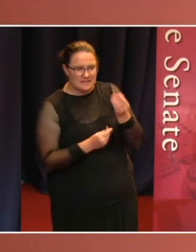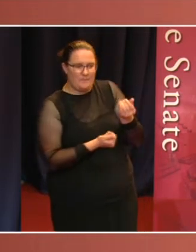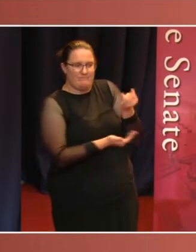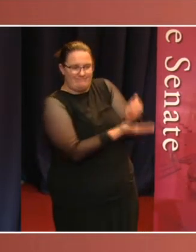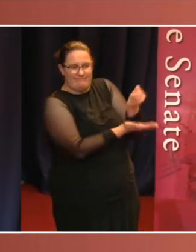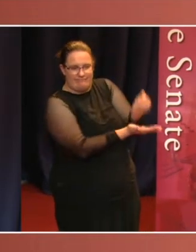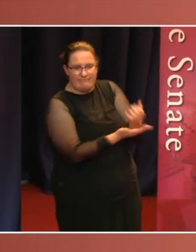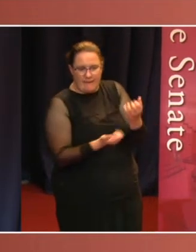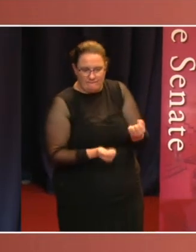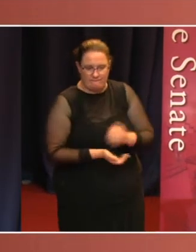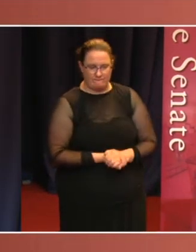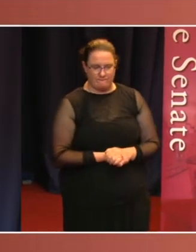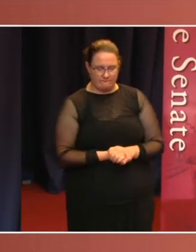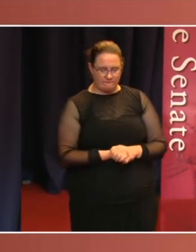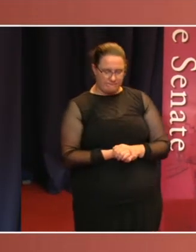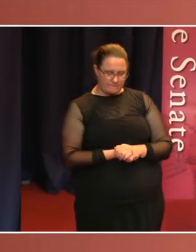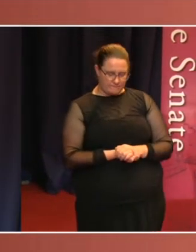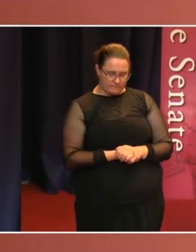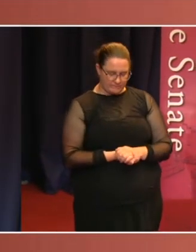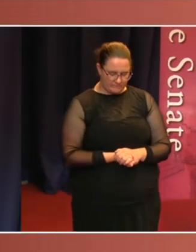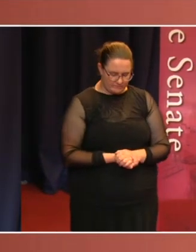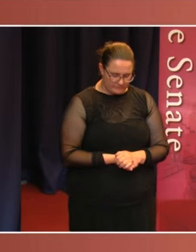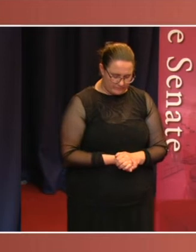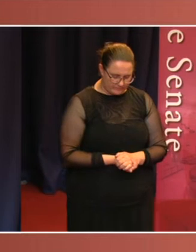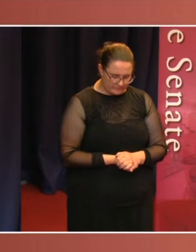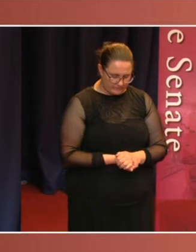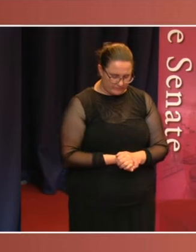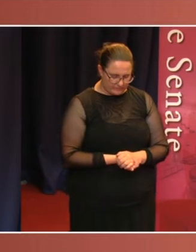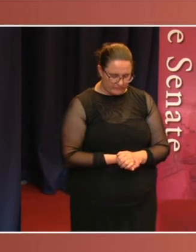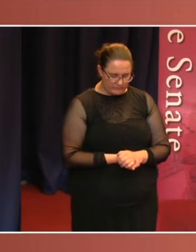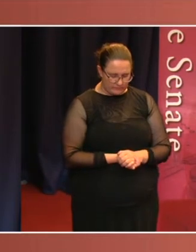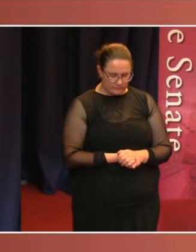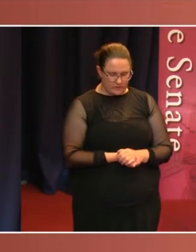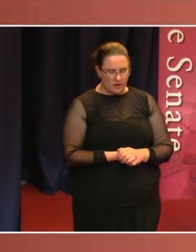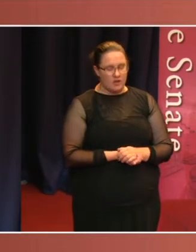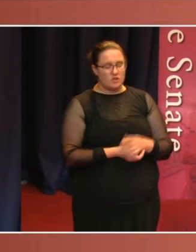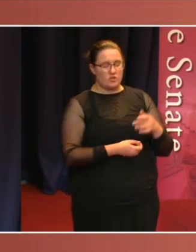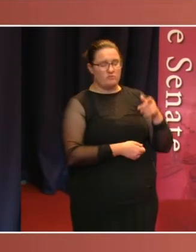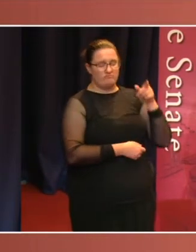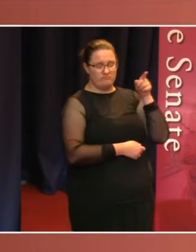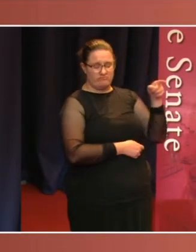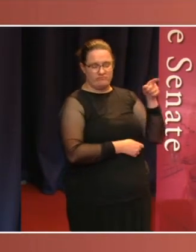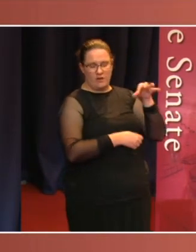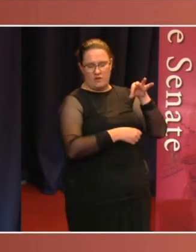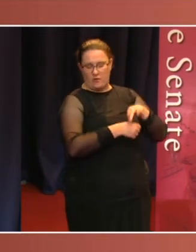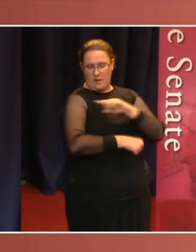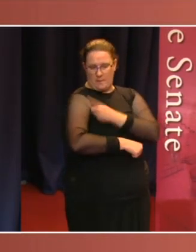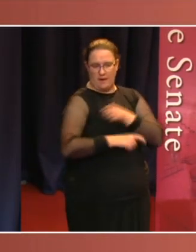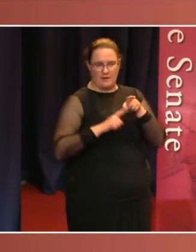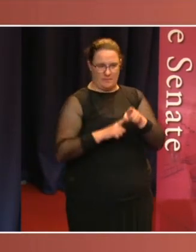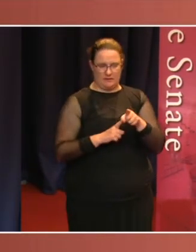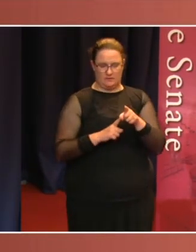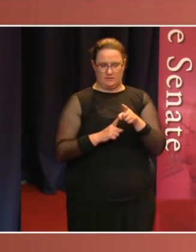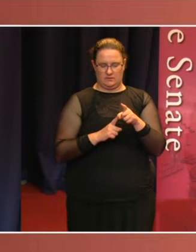this speech to the argument that popular authority, thanks to being democratically elected through a proportional representation system,